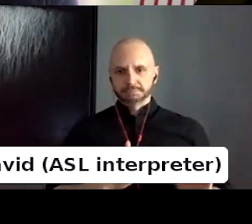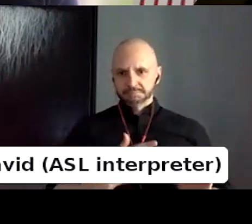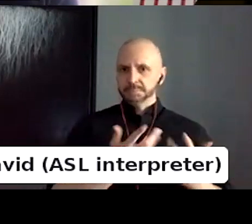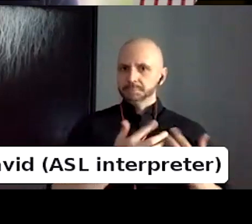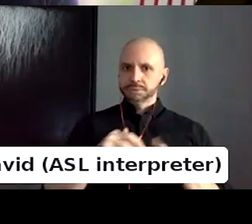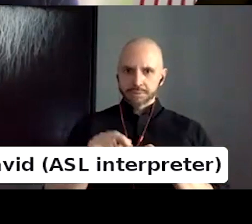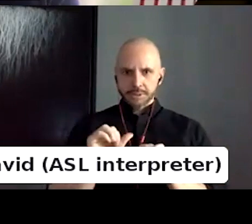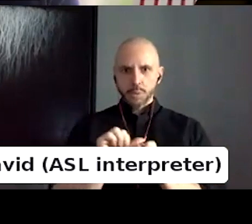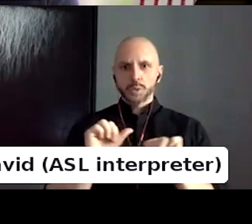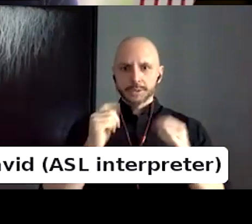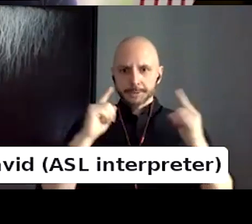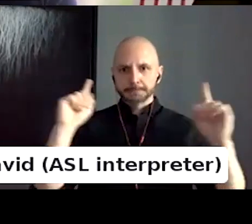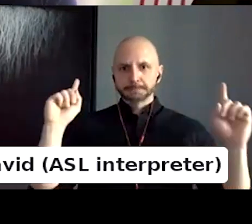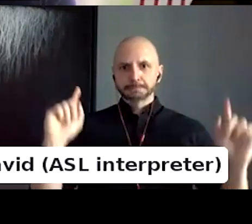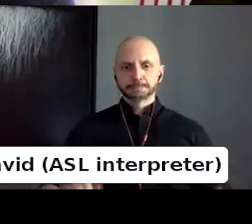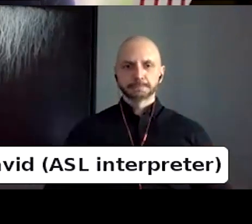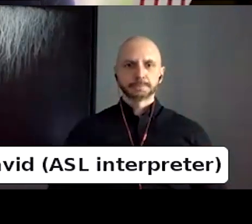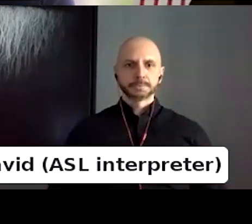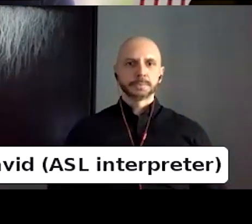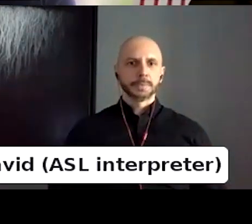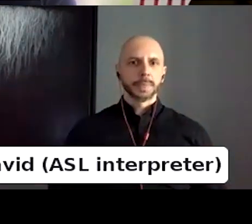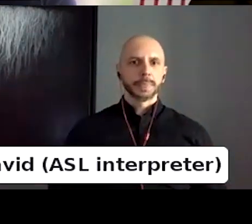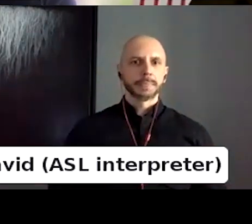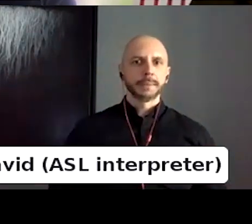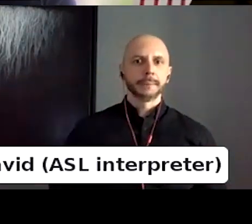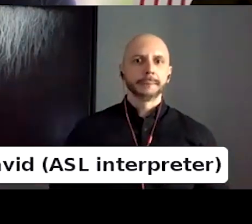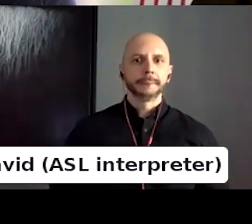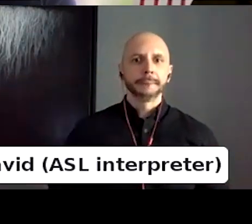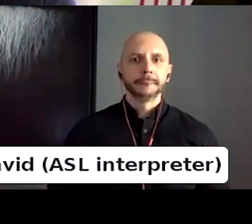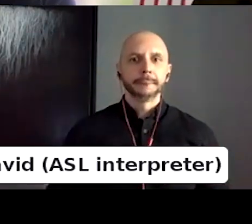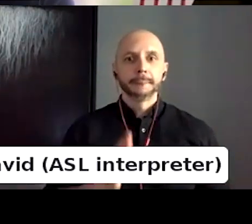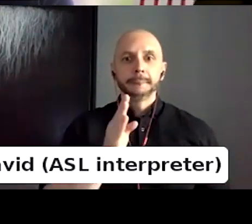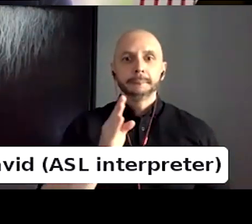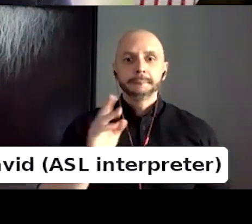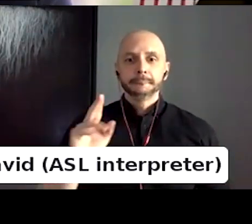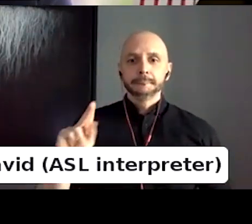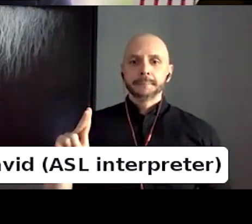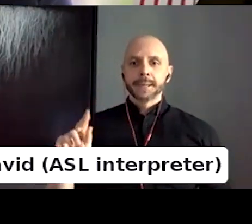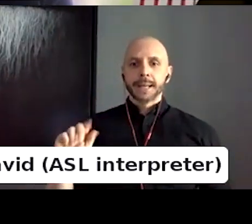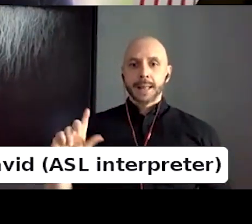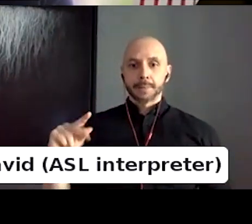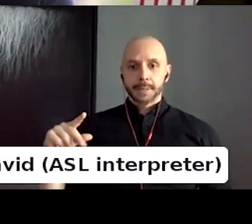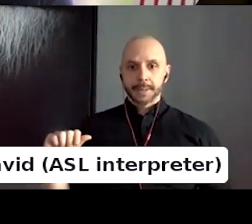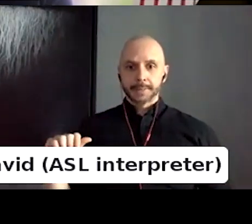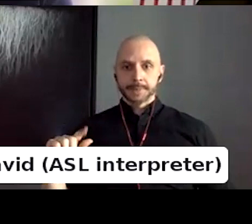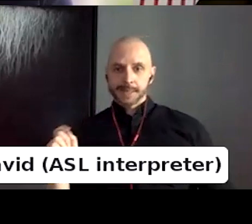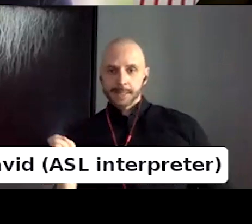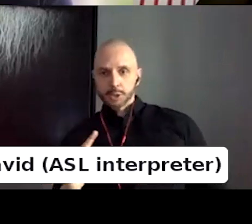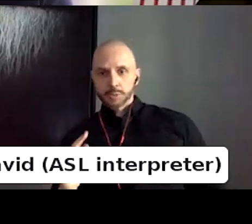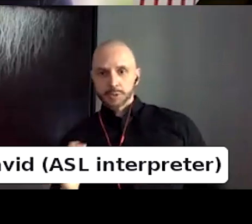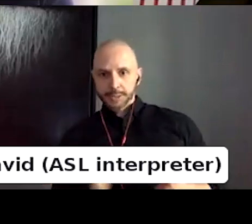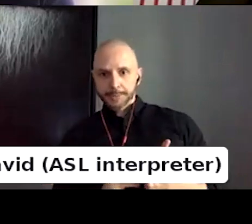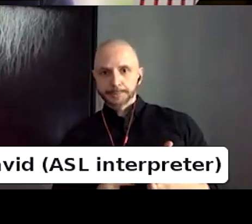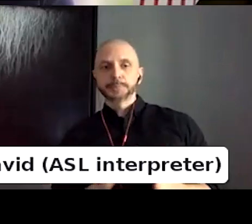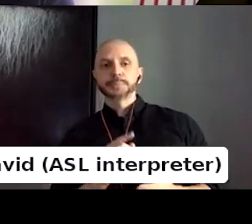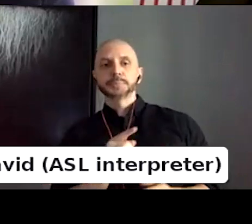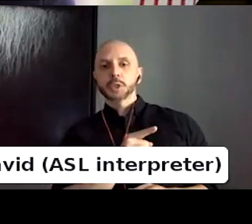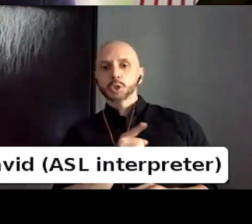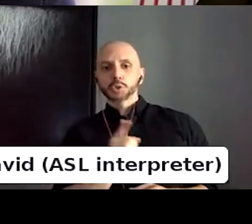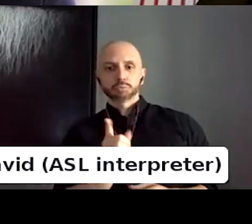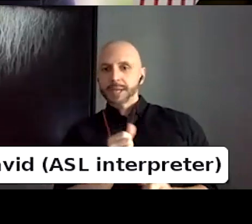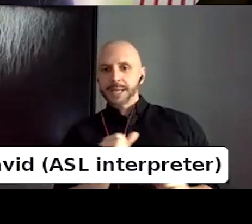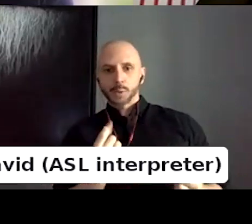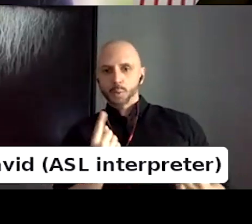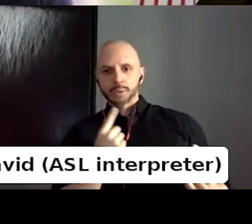Um, a question that could be directed to all of you again, as well is, were you surprised by any of the themes that you